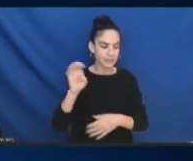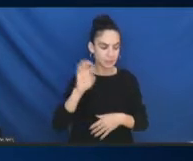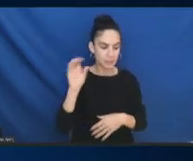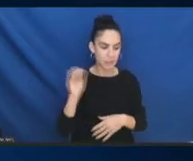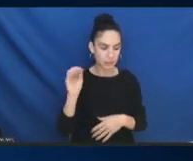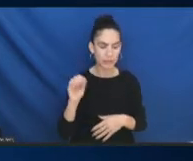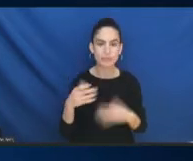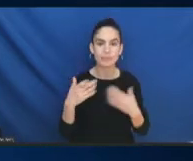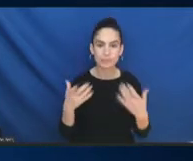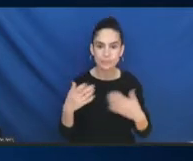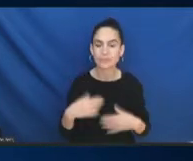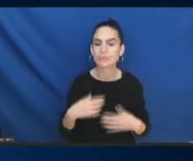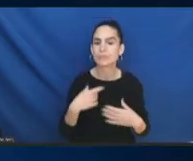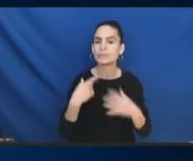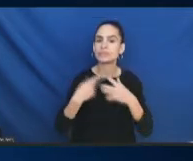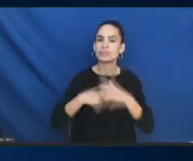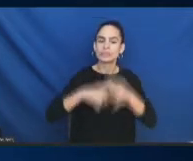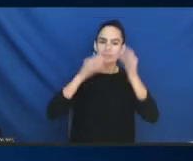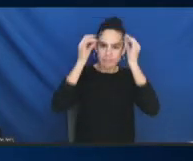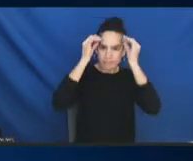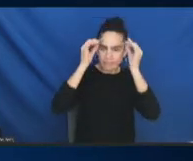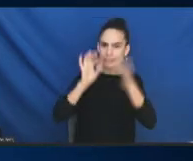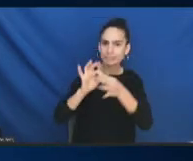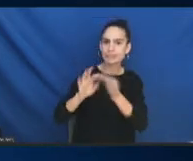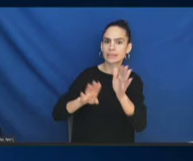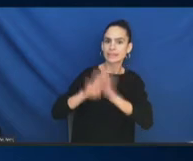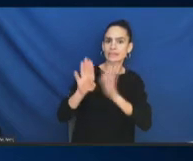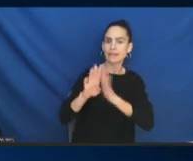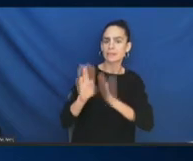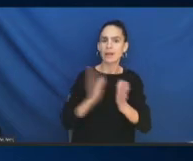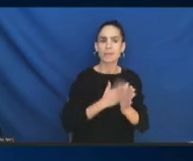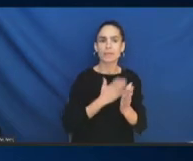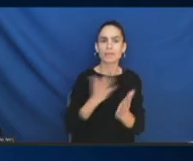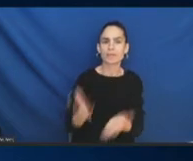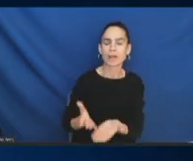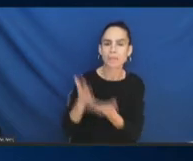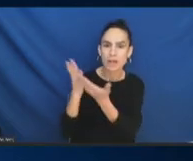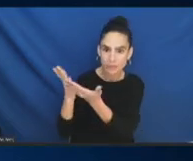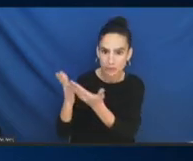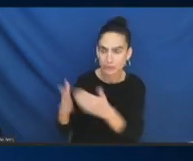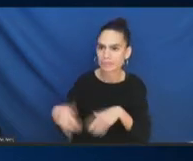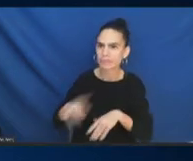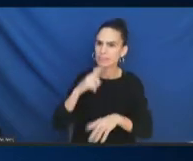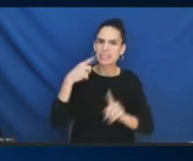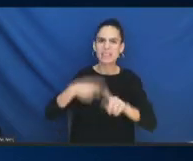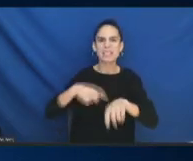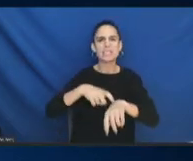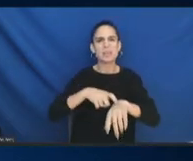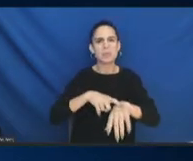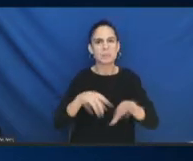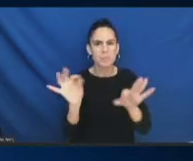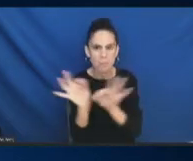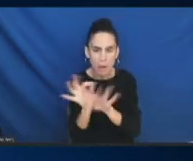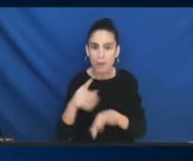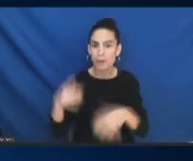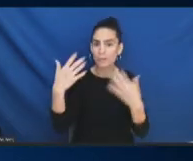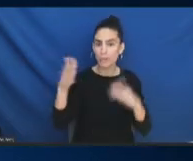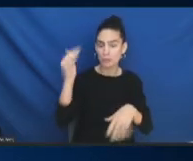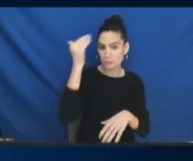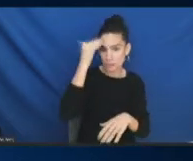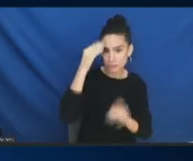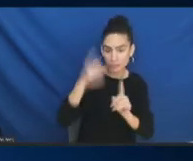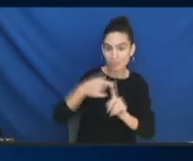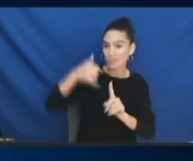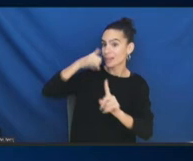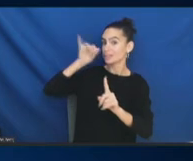about developing our recommendations, time is important for us because there are things, as you heard already from yesterday and today, that the, you know,